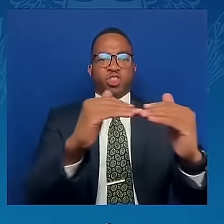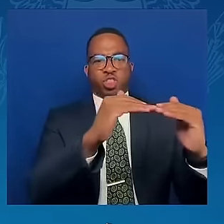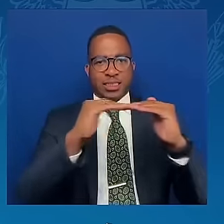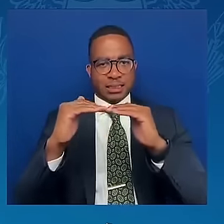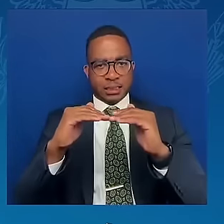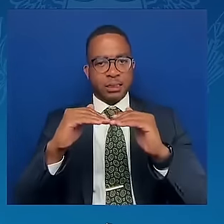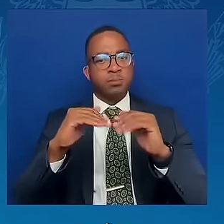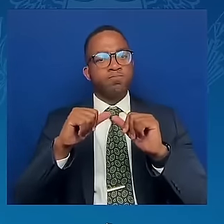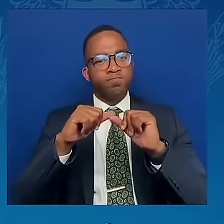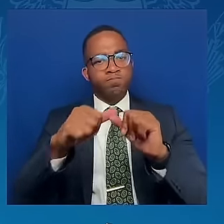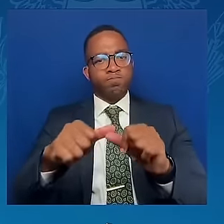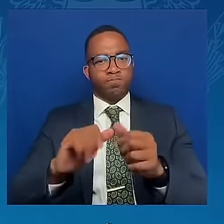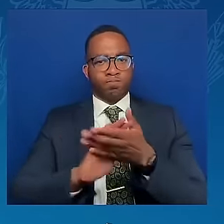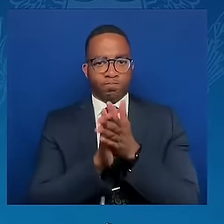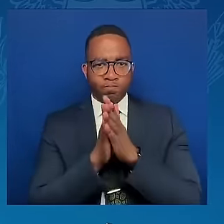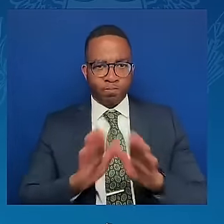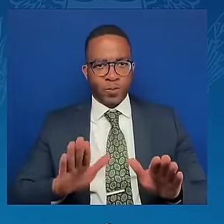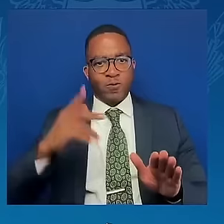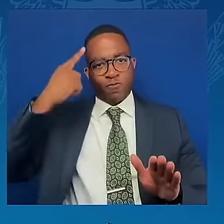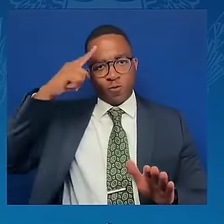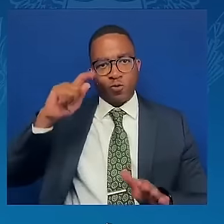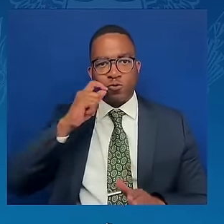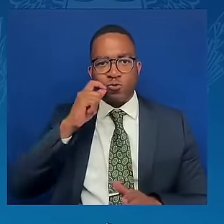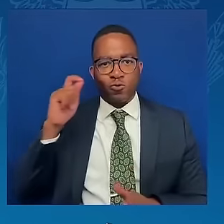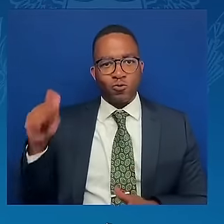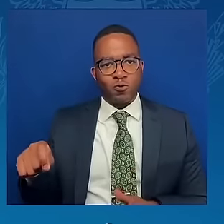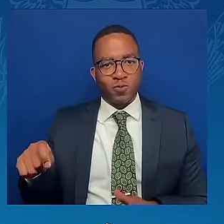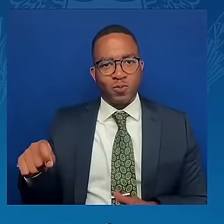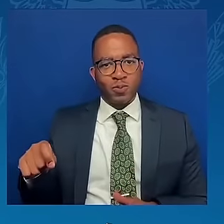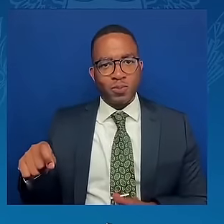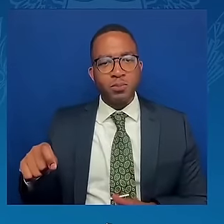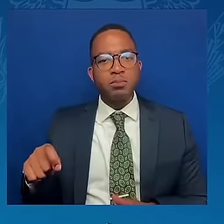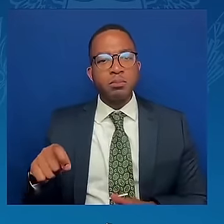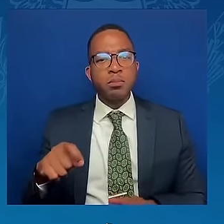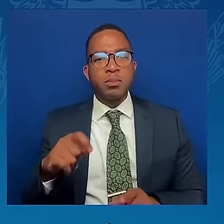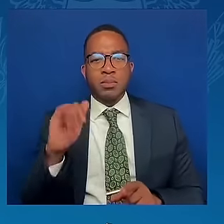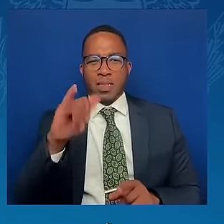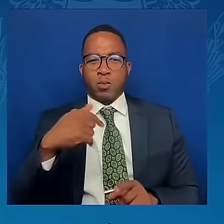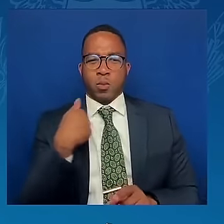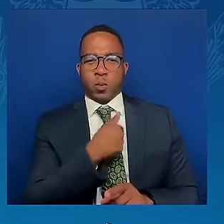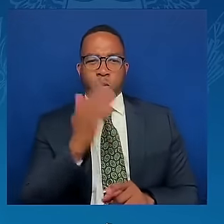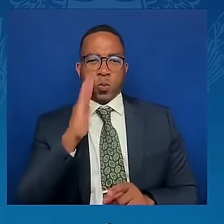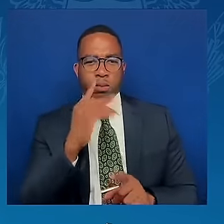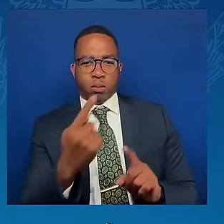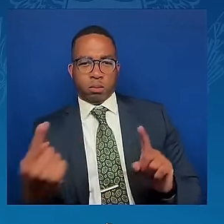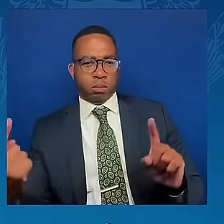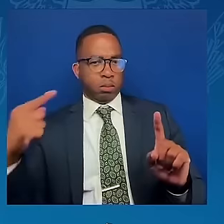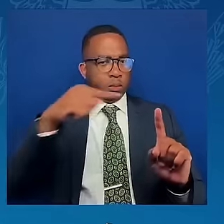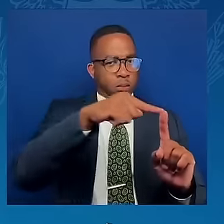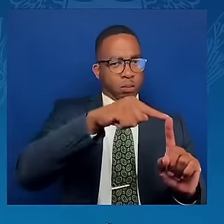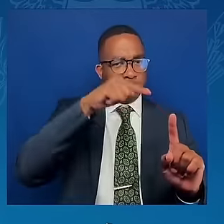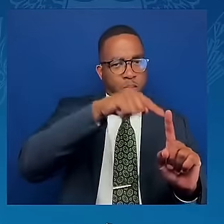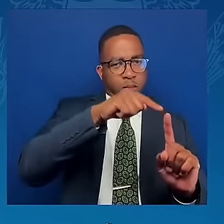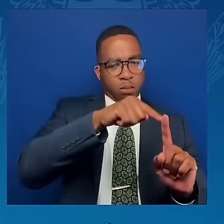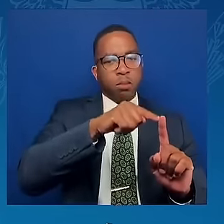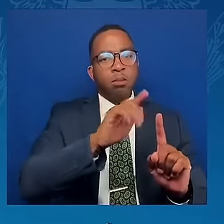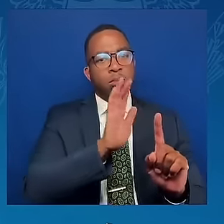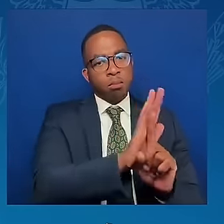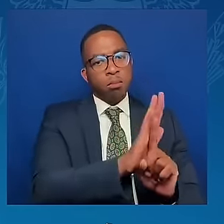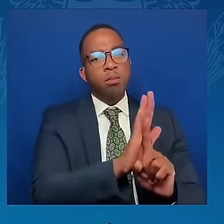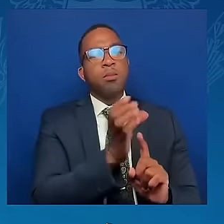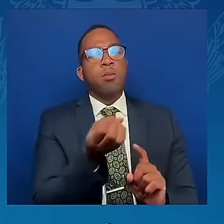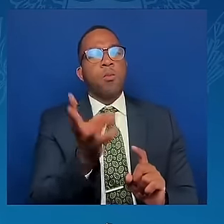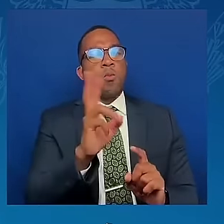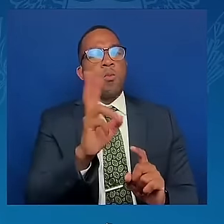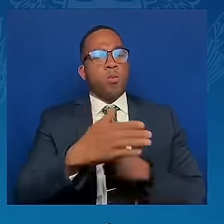restores Ukraine's sovereignty and its territorial integrity. The unviolability